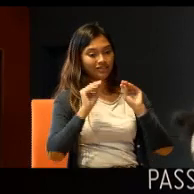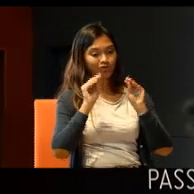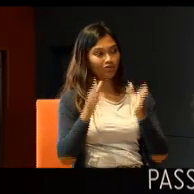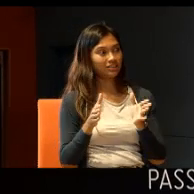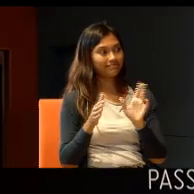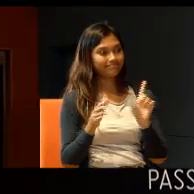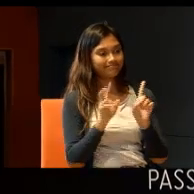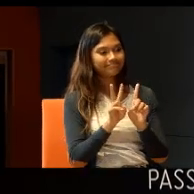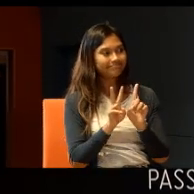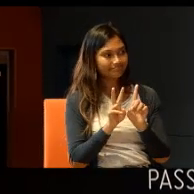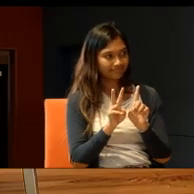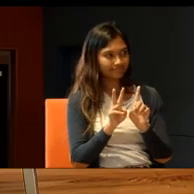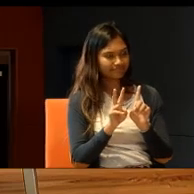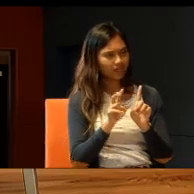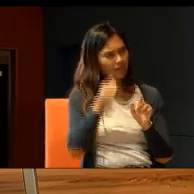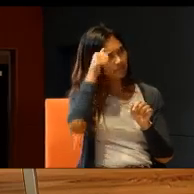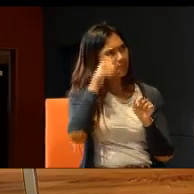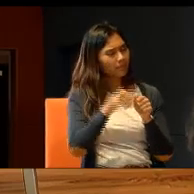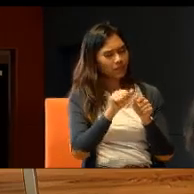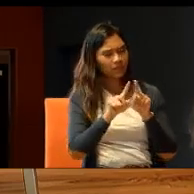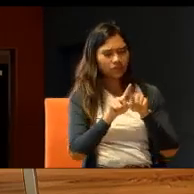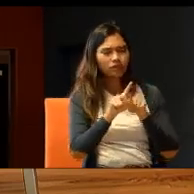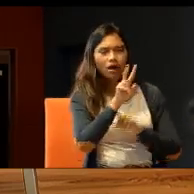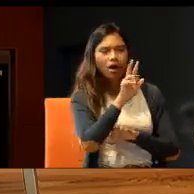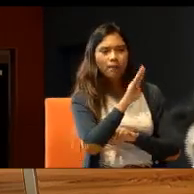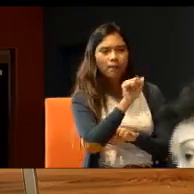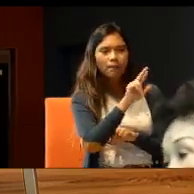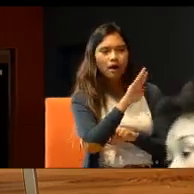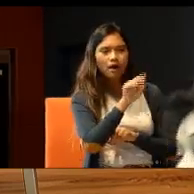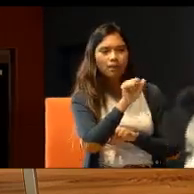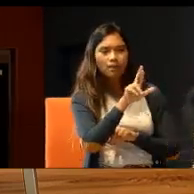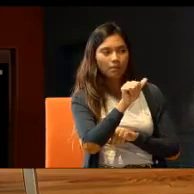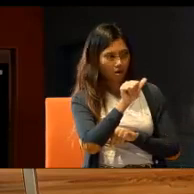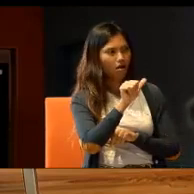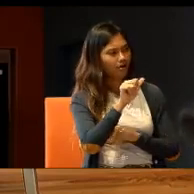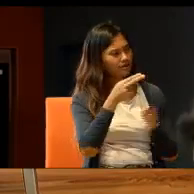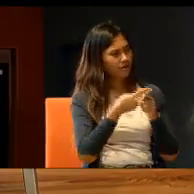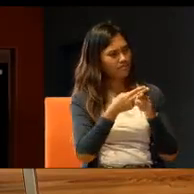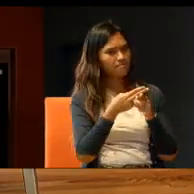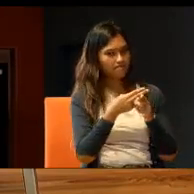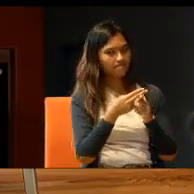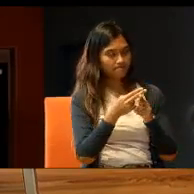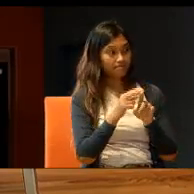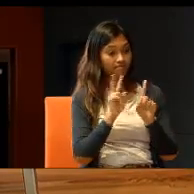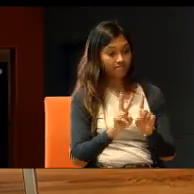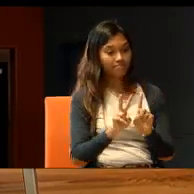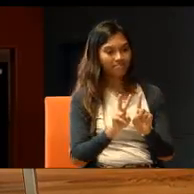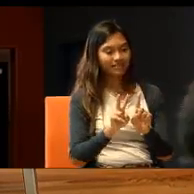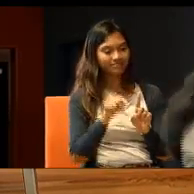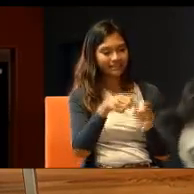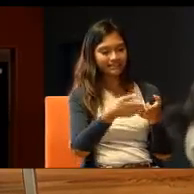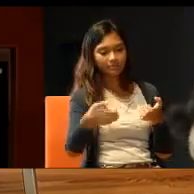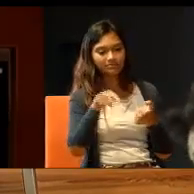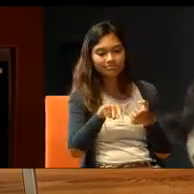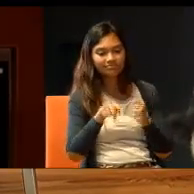the other two, I remember it was Barbara, Jesus. I do not know where she is now. And there, the students would